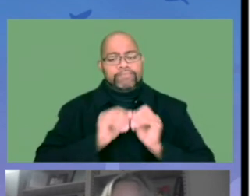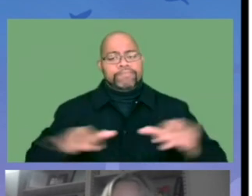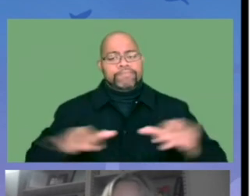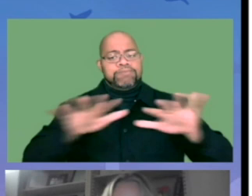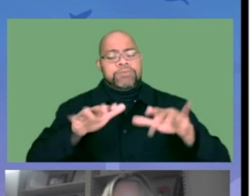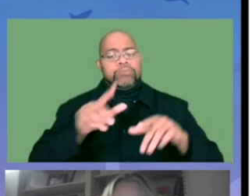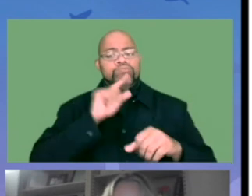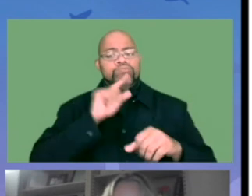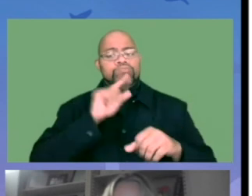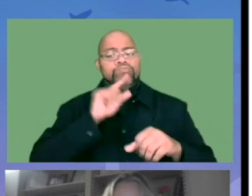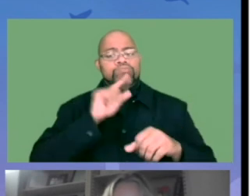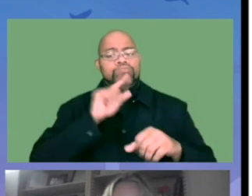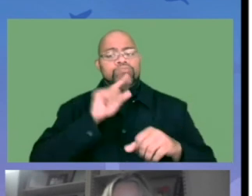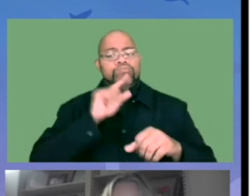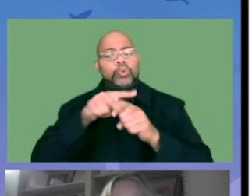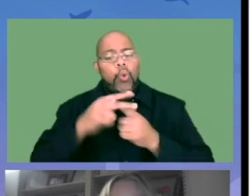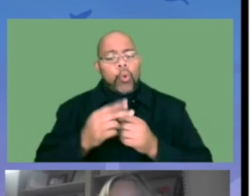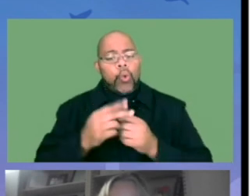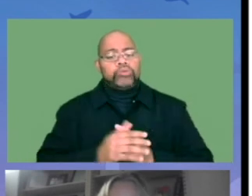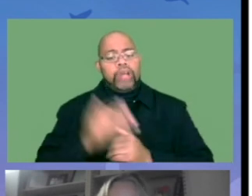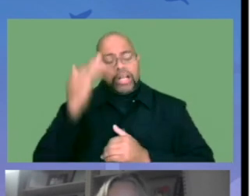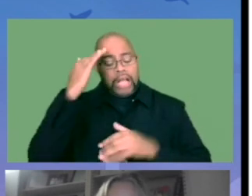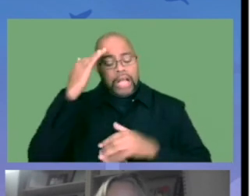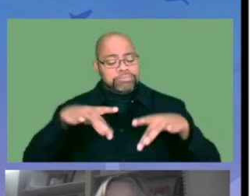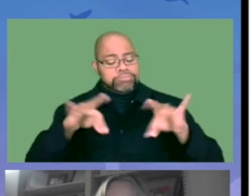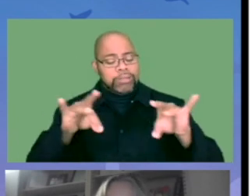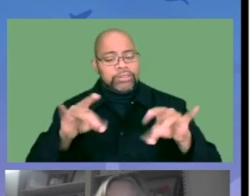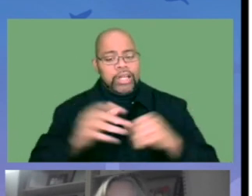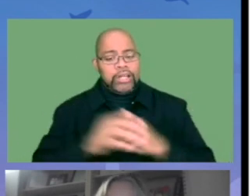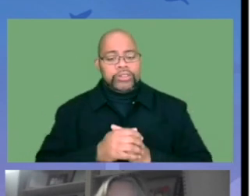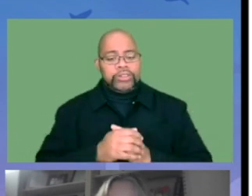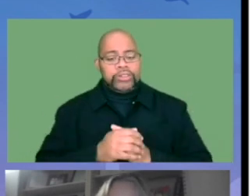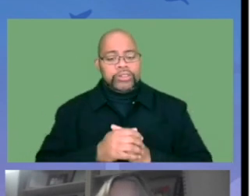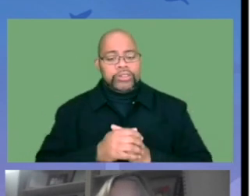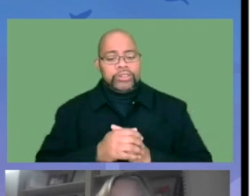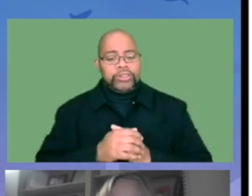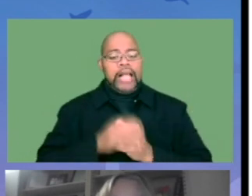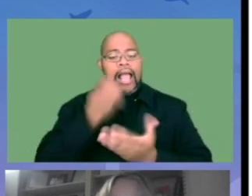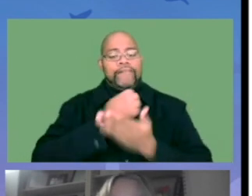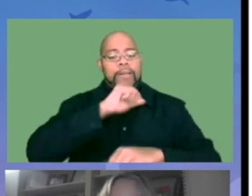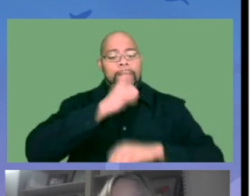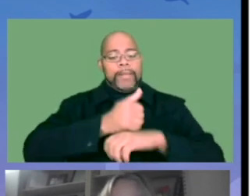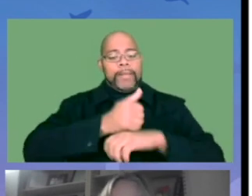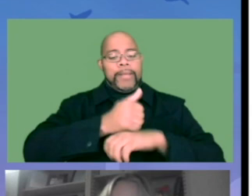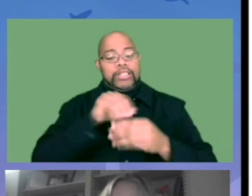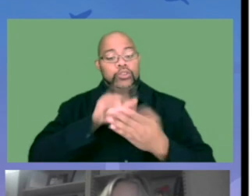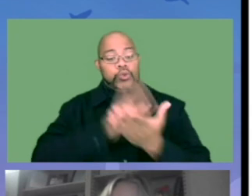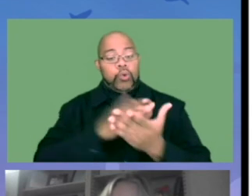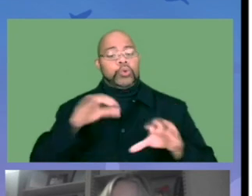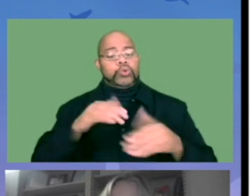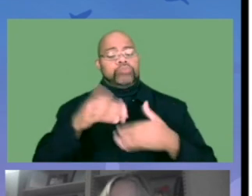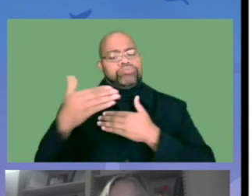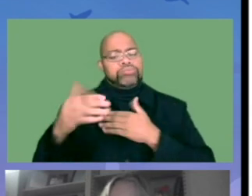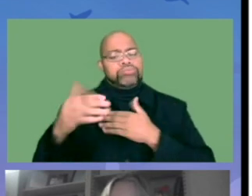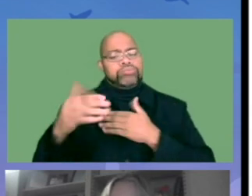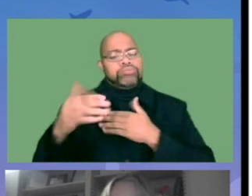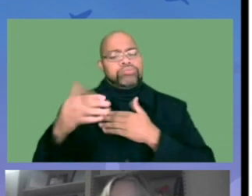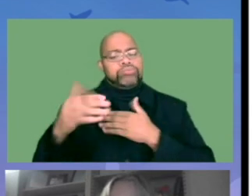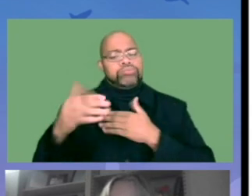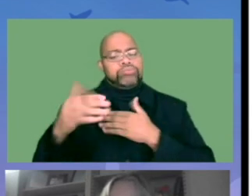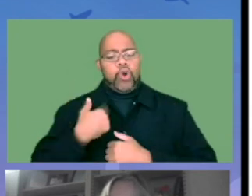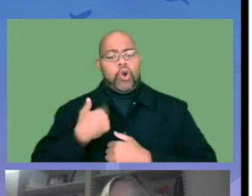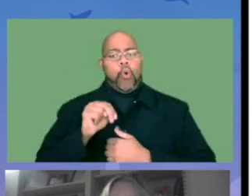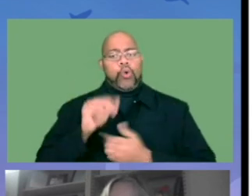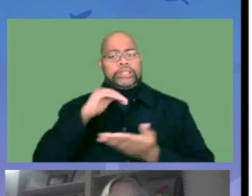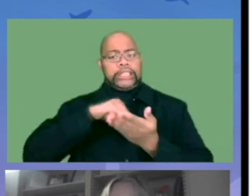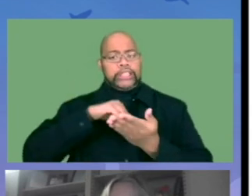in the district. And we're working on preparing a report on that and then hoping to distribute that across the state to better learn what our counseling